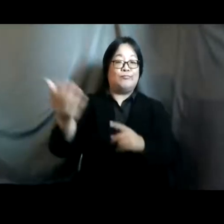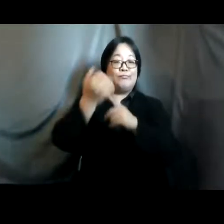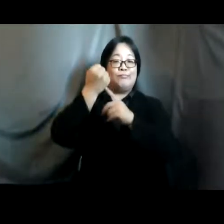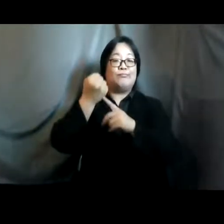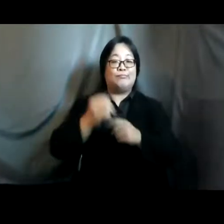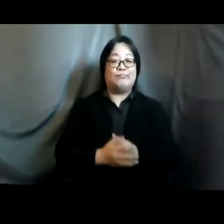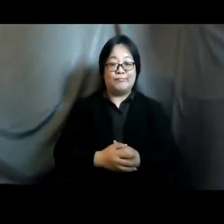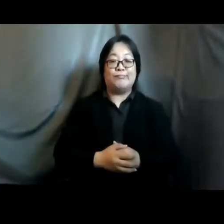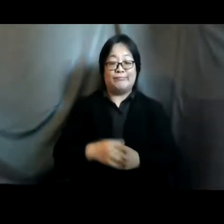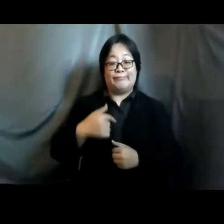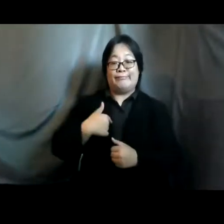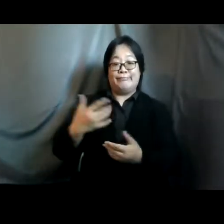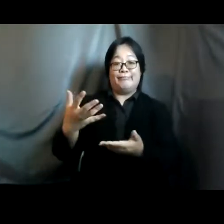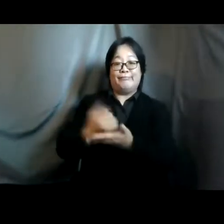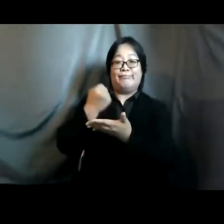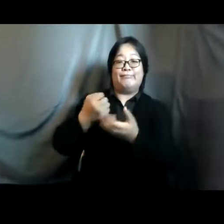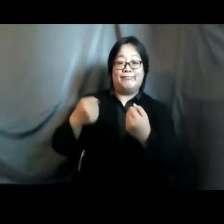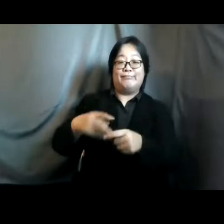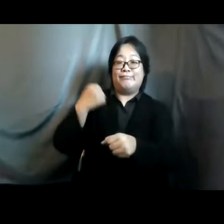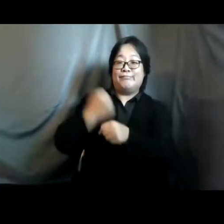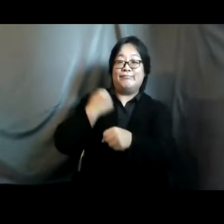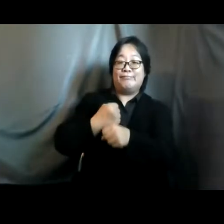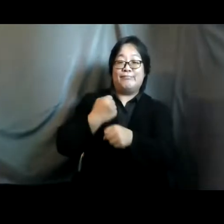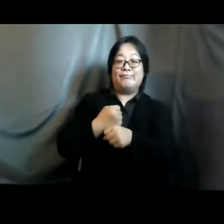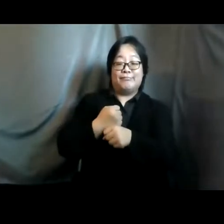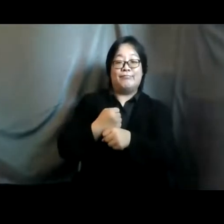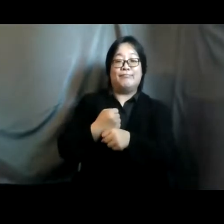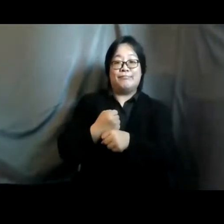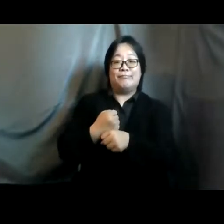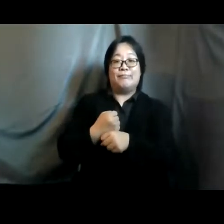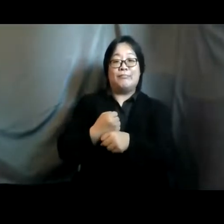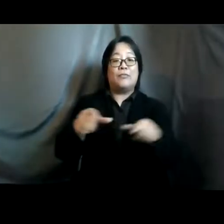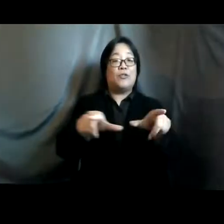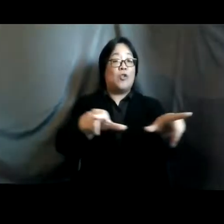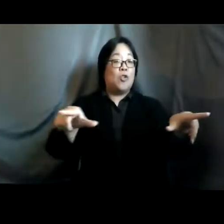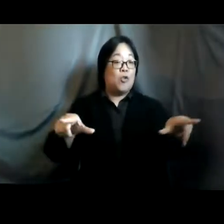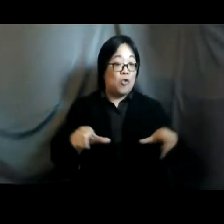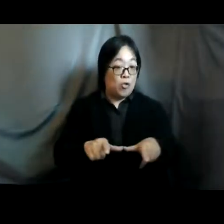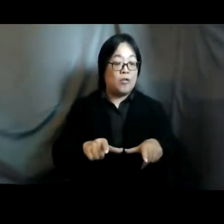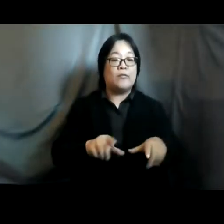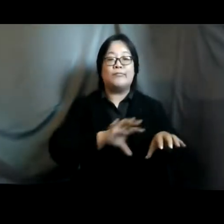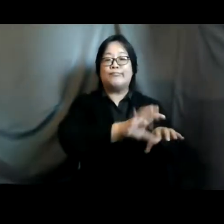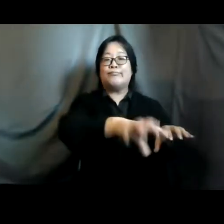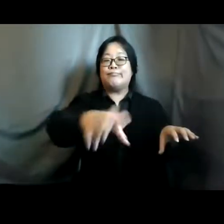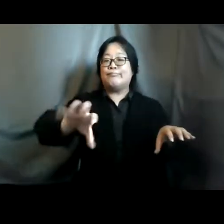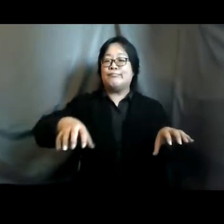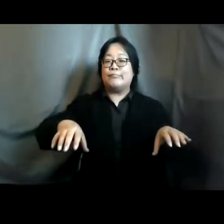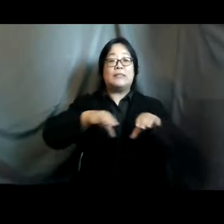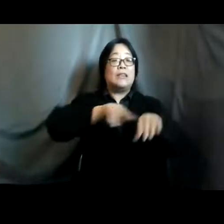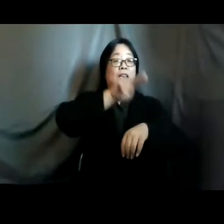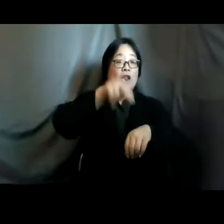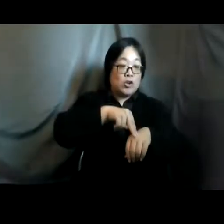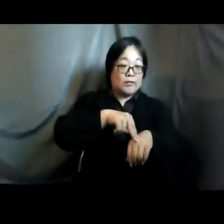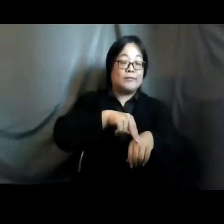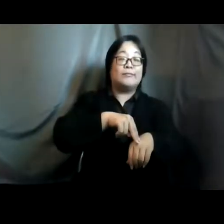got an opportunity to work mostly in the grassroots uh local provincial and national level and